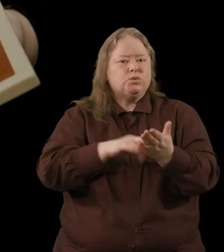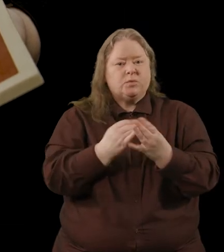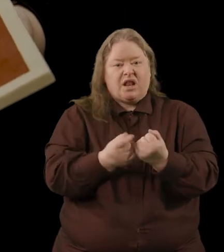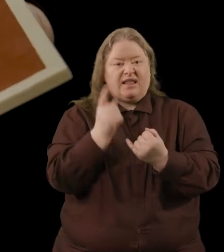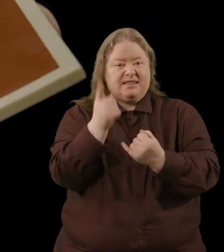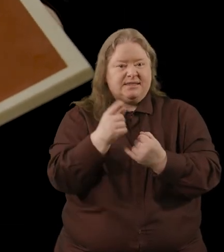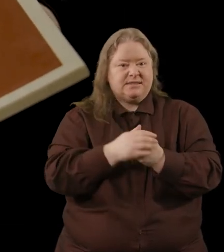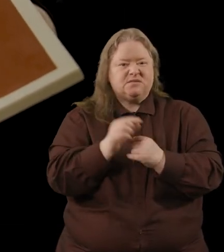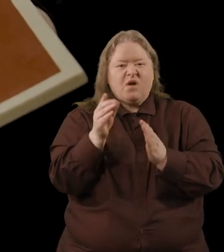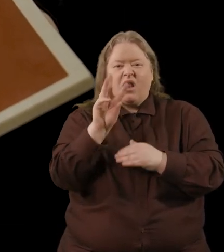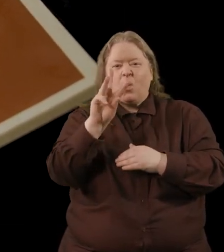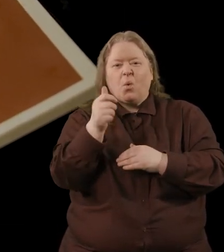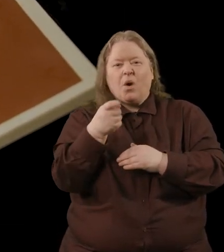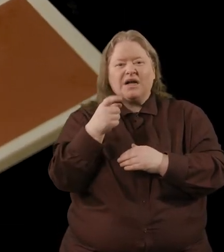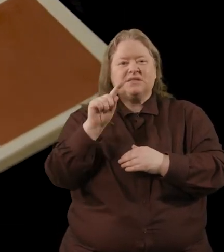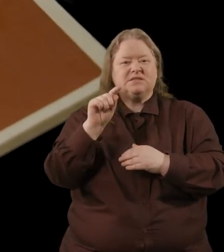this as